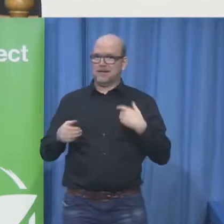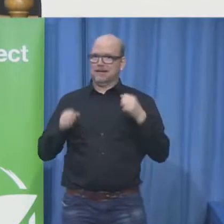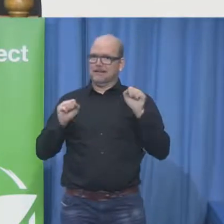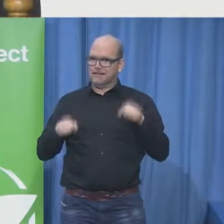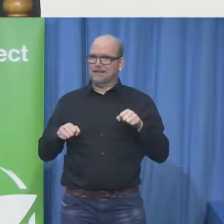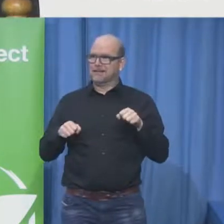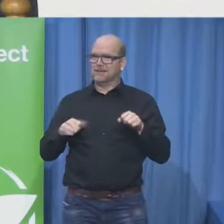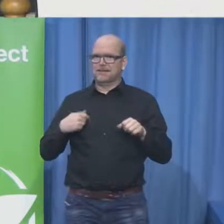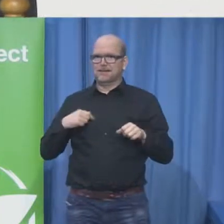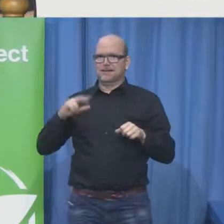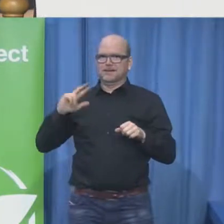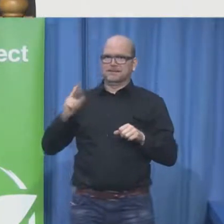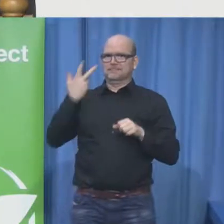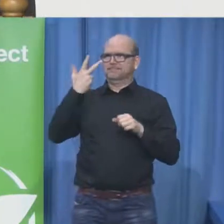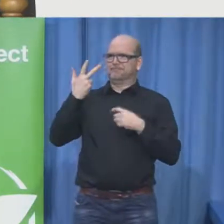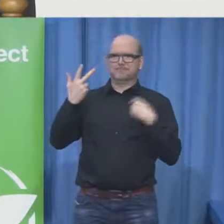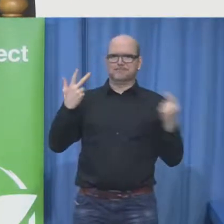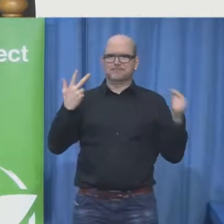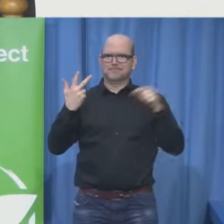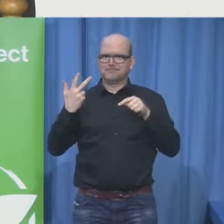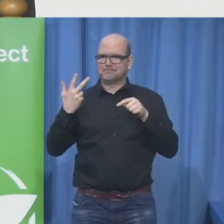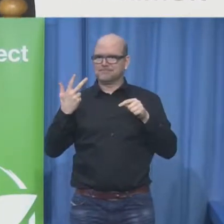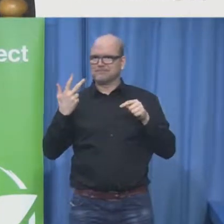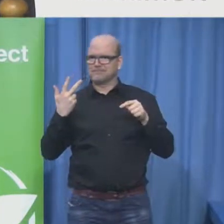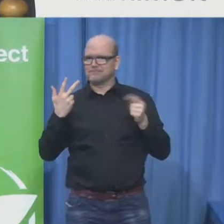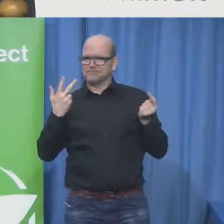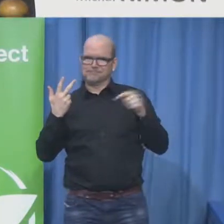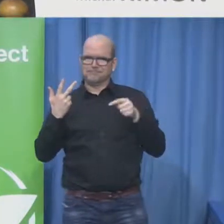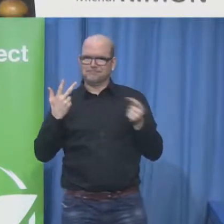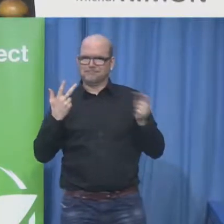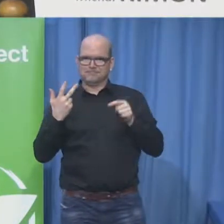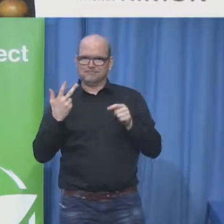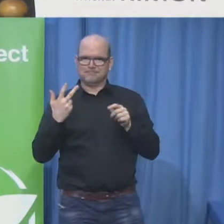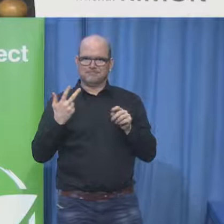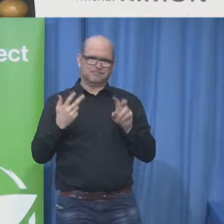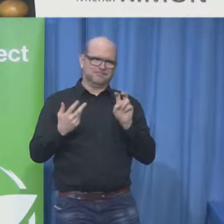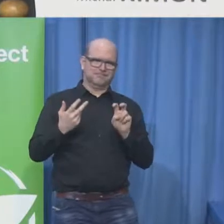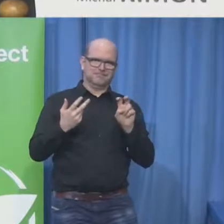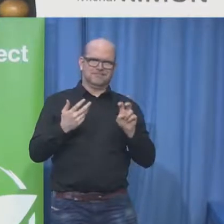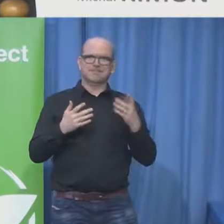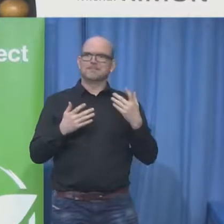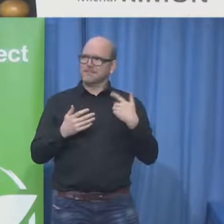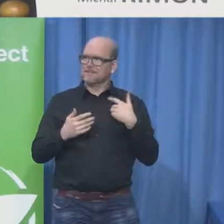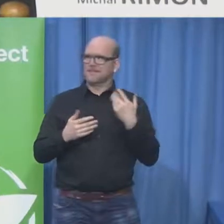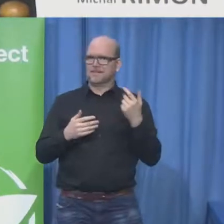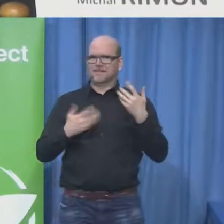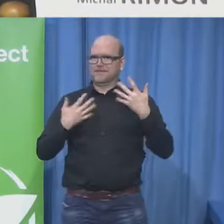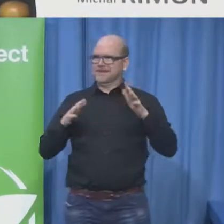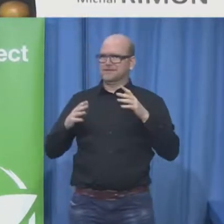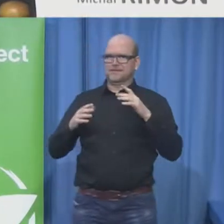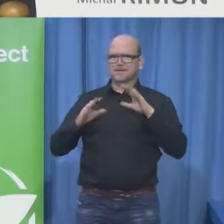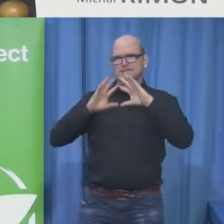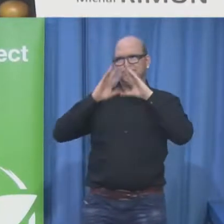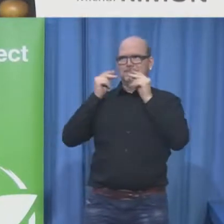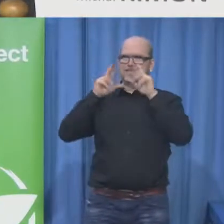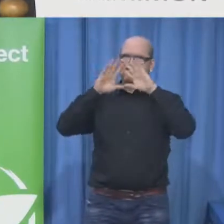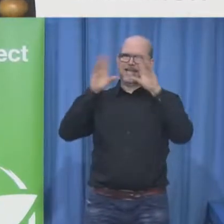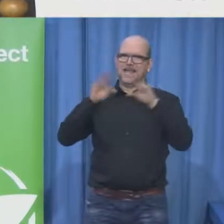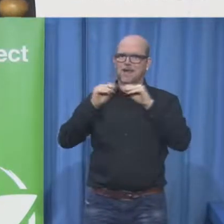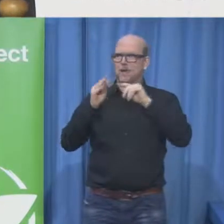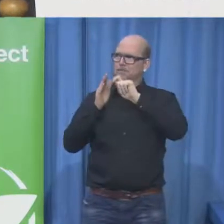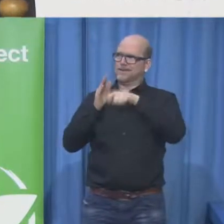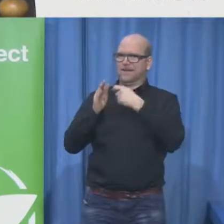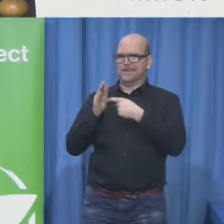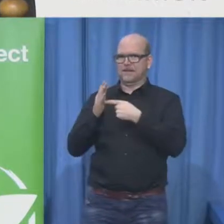very very honored and happy and feel very lucky to be here at the Zero Project Conference which I am a true believer